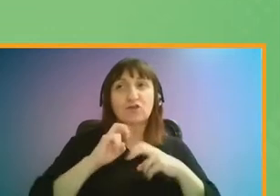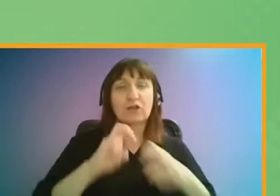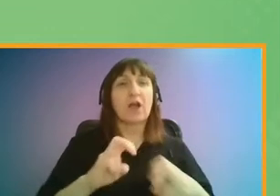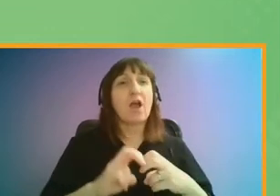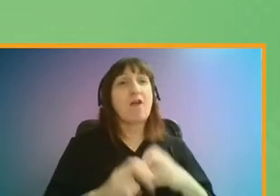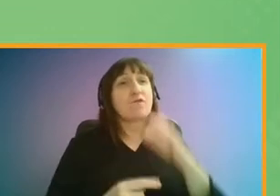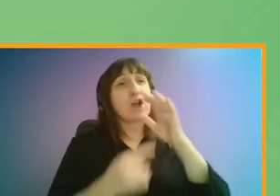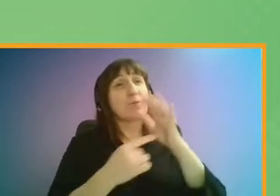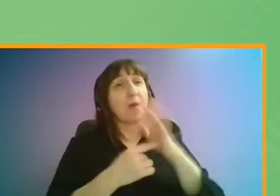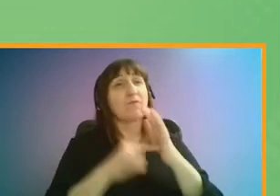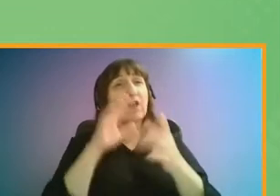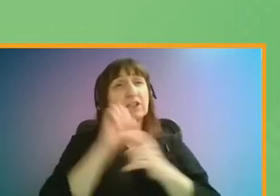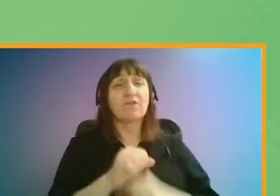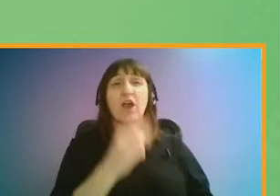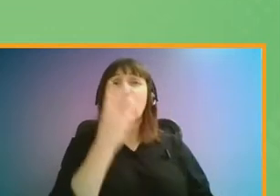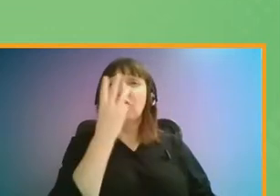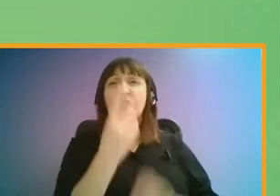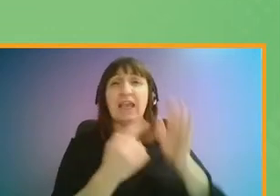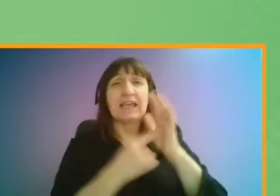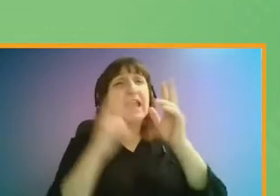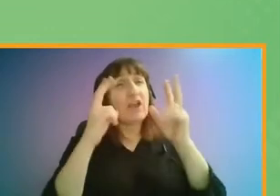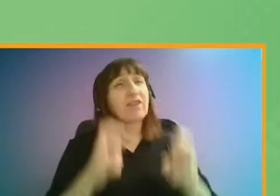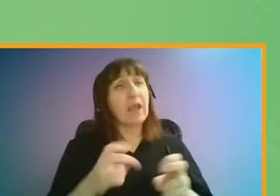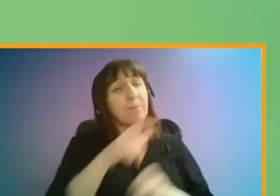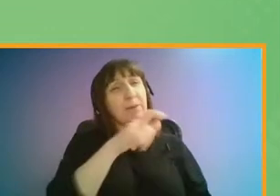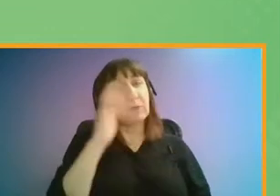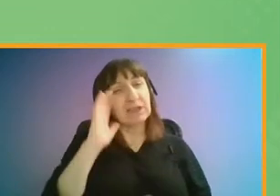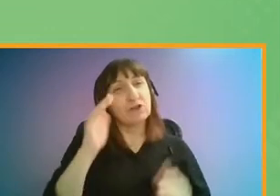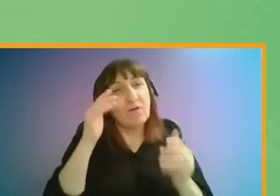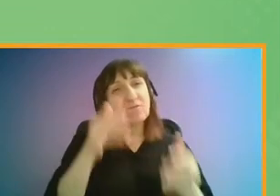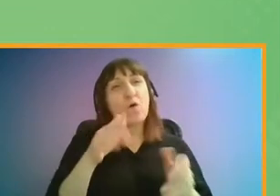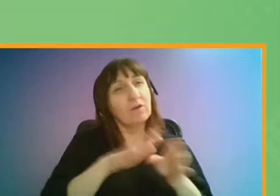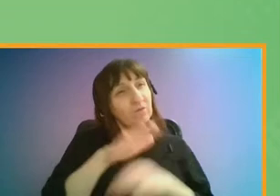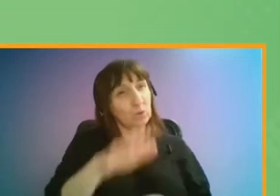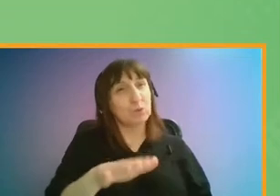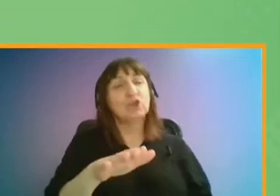priority, we've identified three key themes we think people need to focus on in the future.